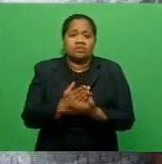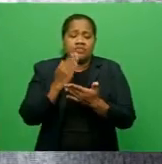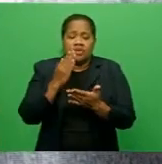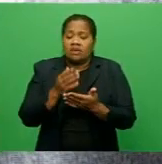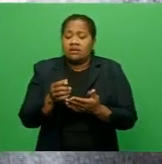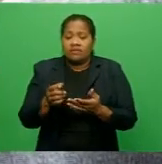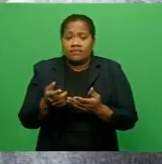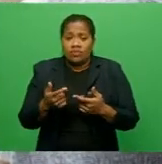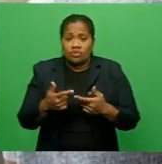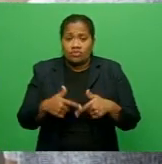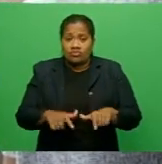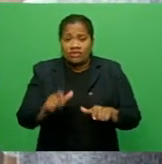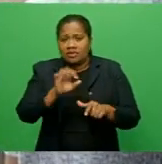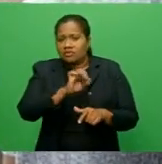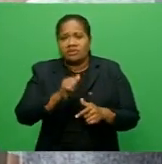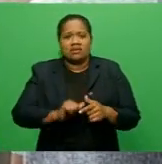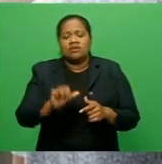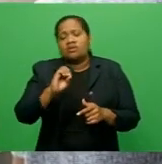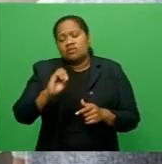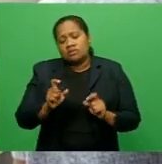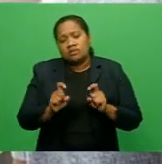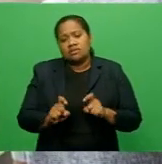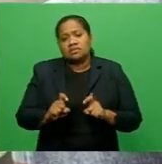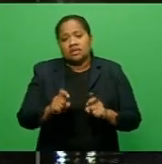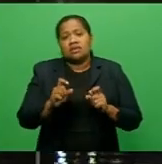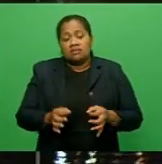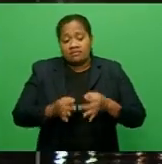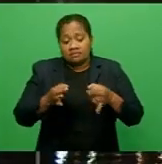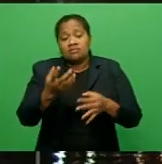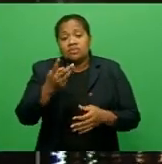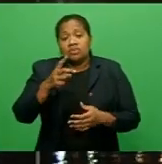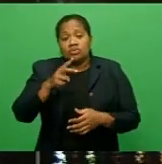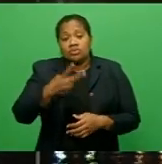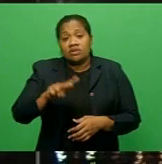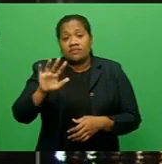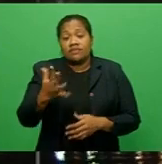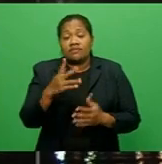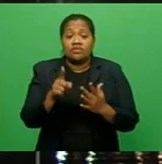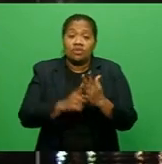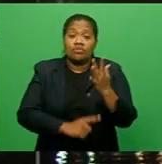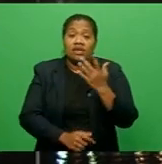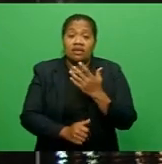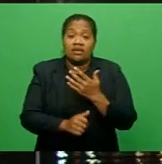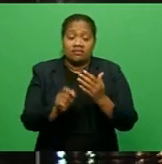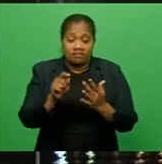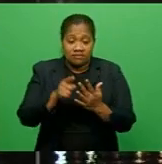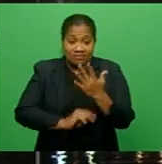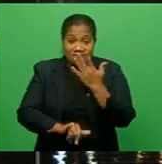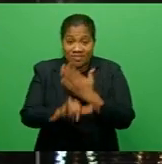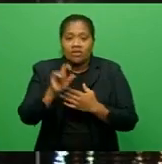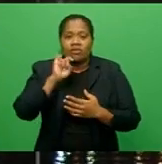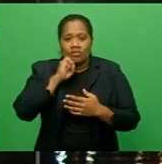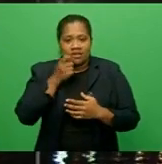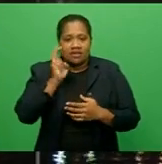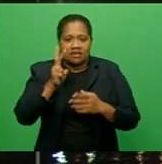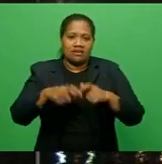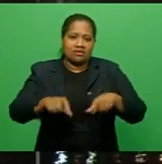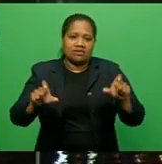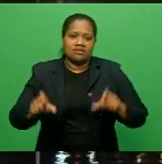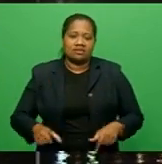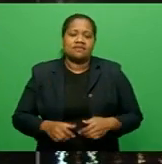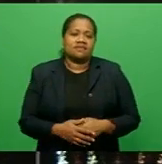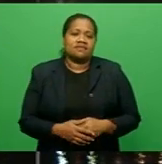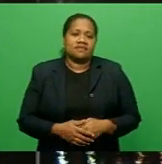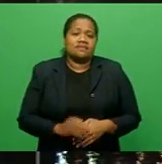The matter will be called again on January 25th. Former computer science teacher and Facebook commentator Kishore